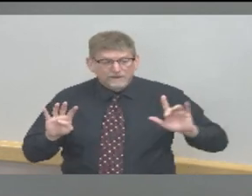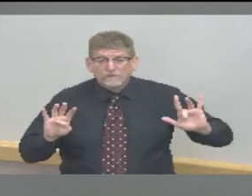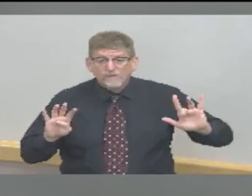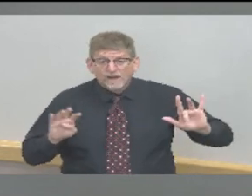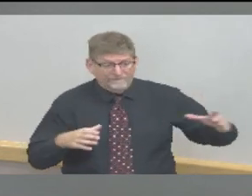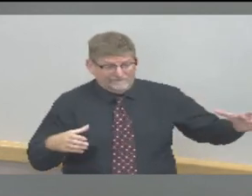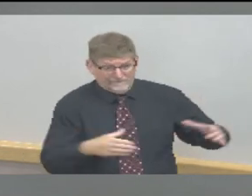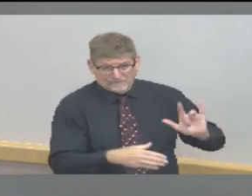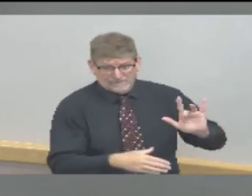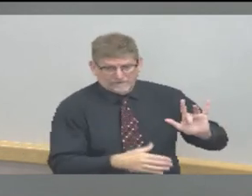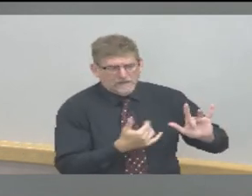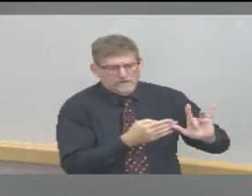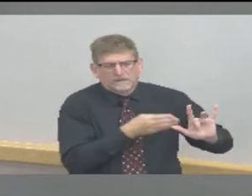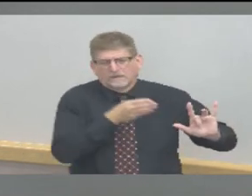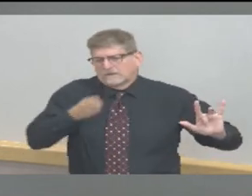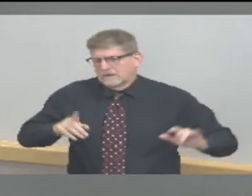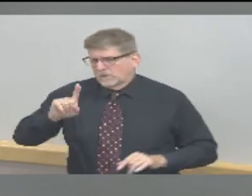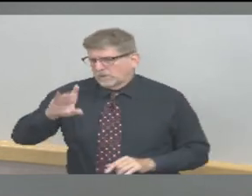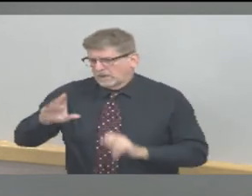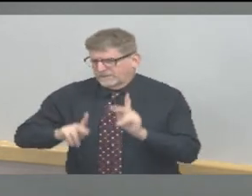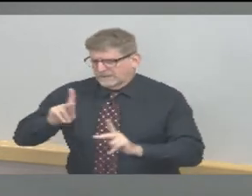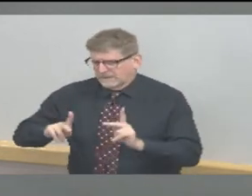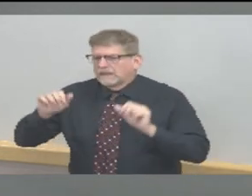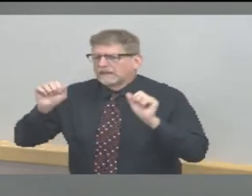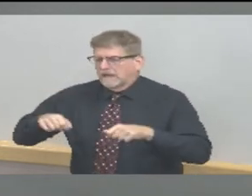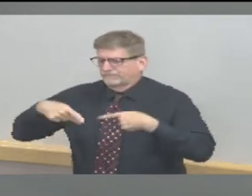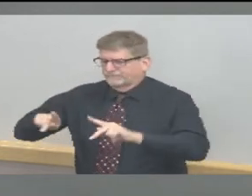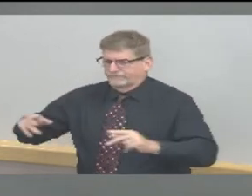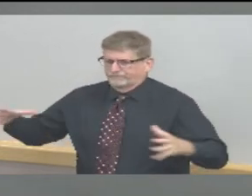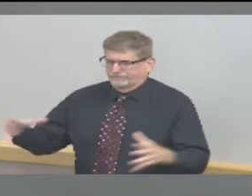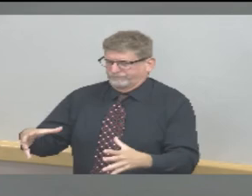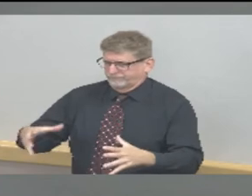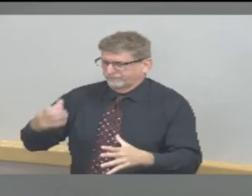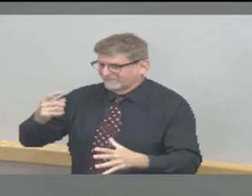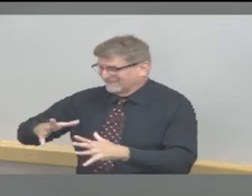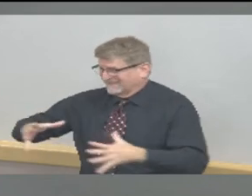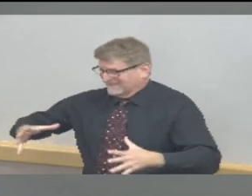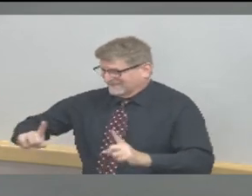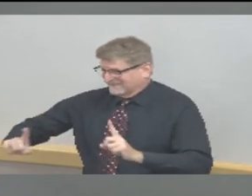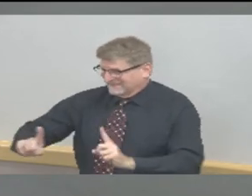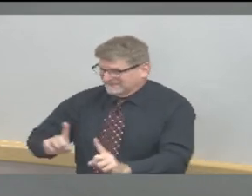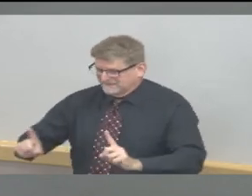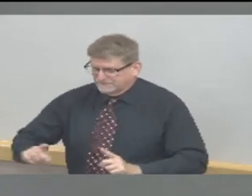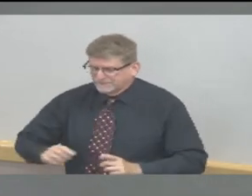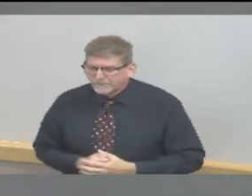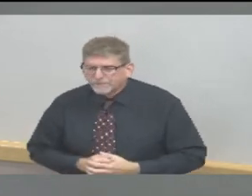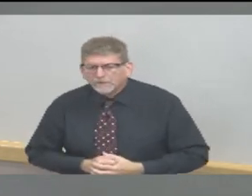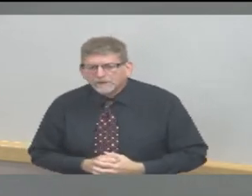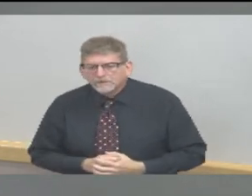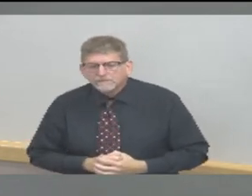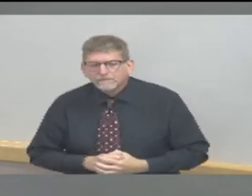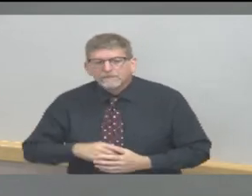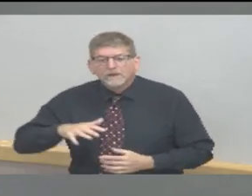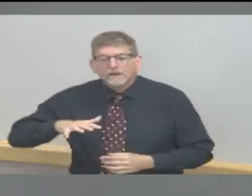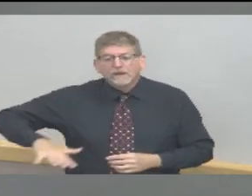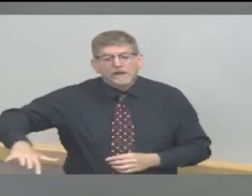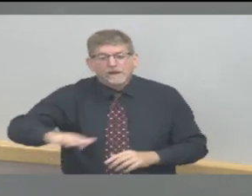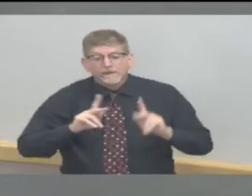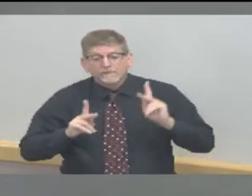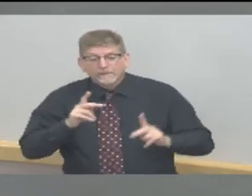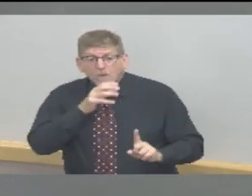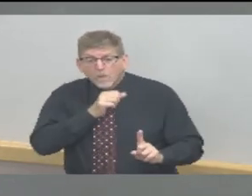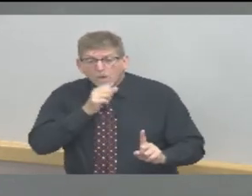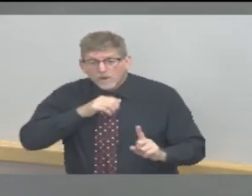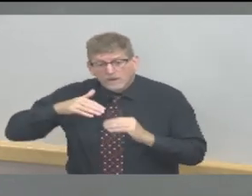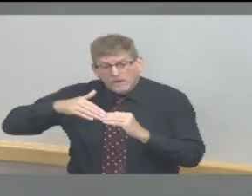plan in addition it's important to remember that individuals age 65 and older and those with high-risk health conditions